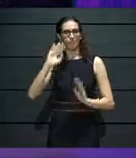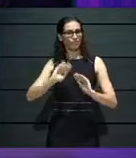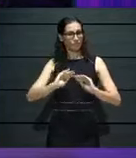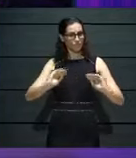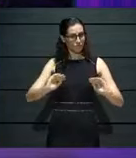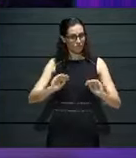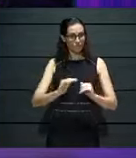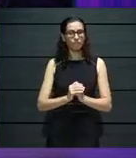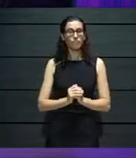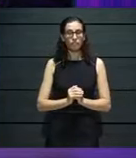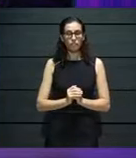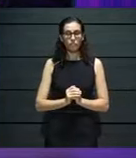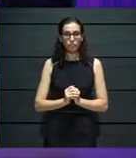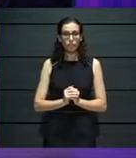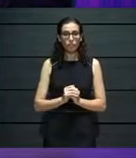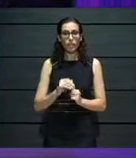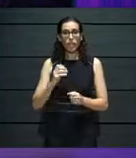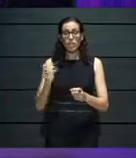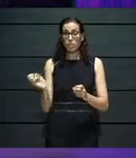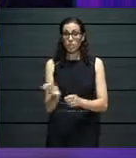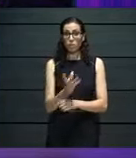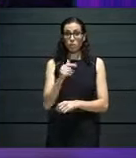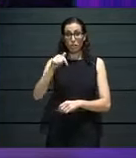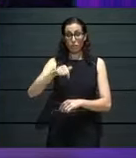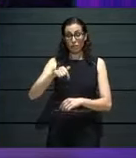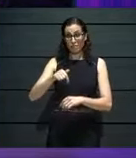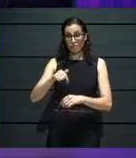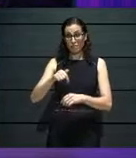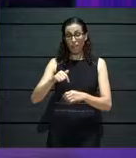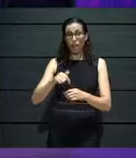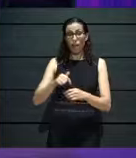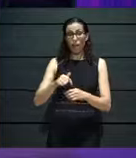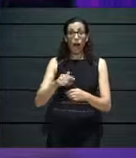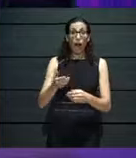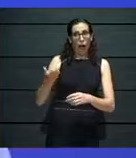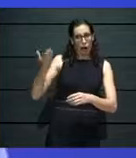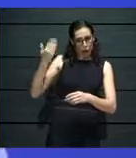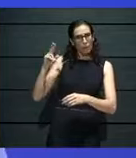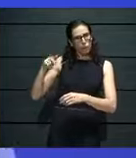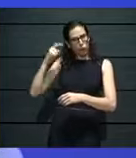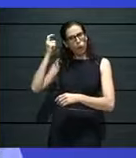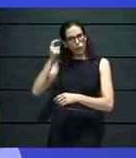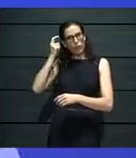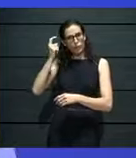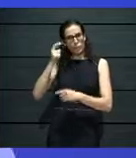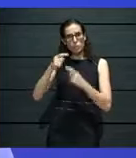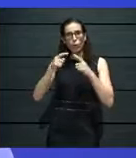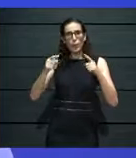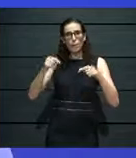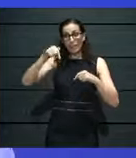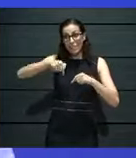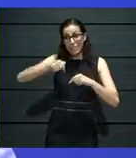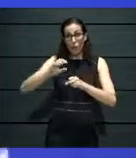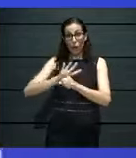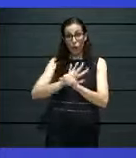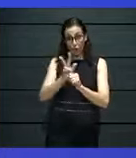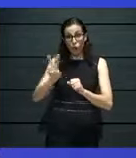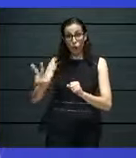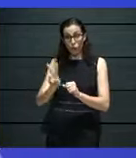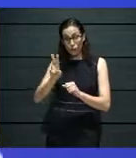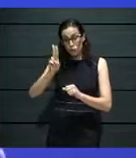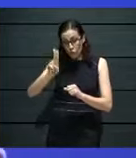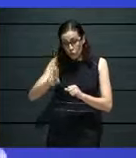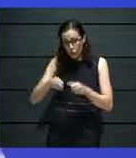especially in these times, this is what's going to happen even pre-COVID, but especially with COVID, is invest specifically in